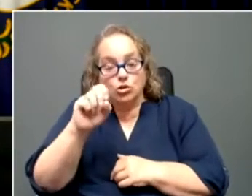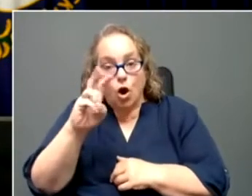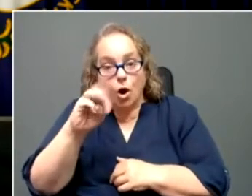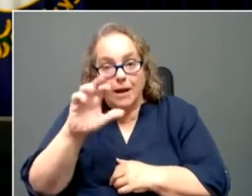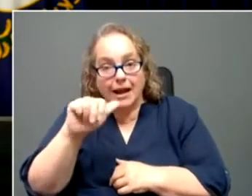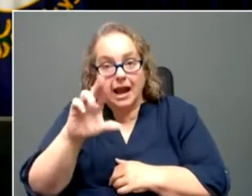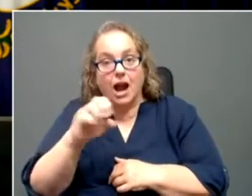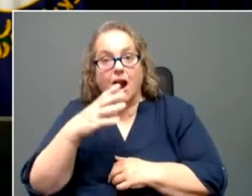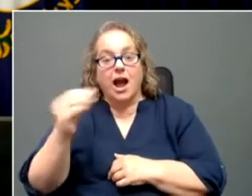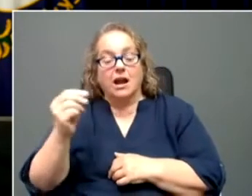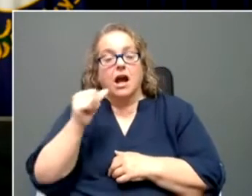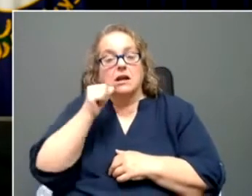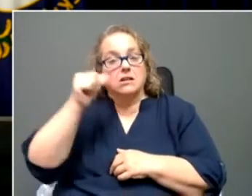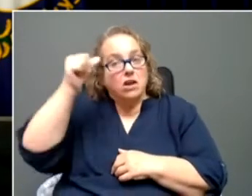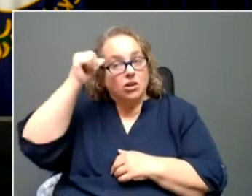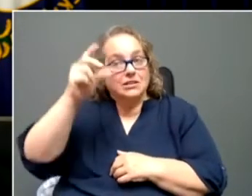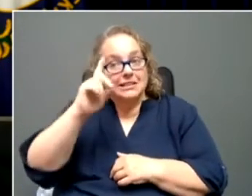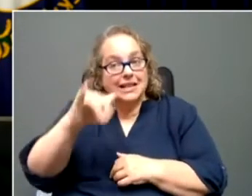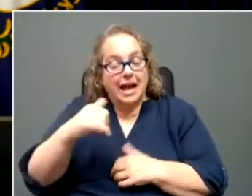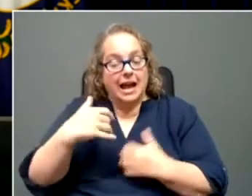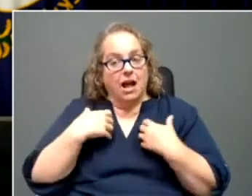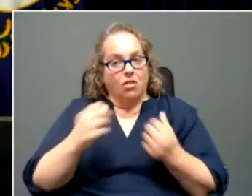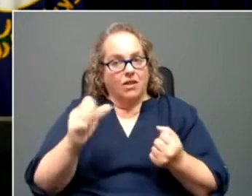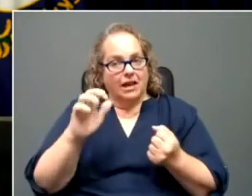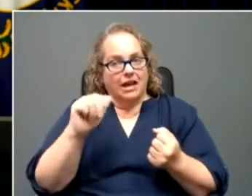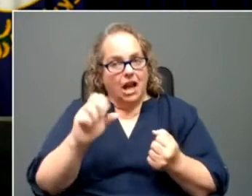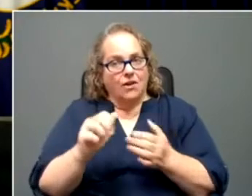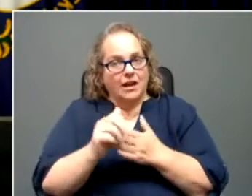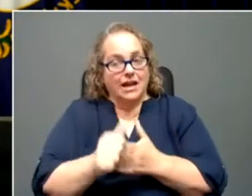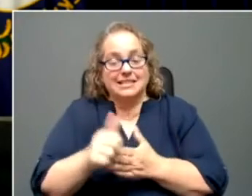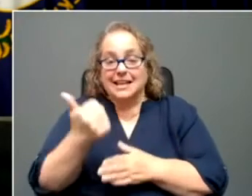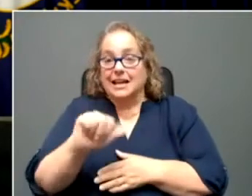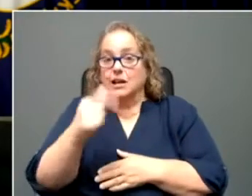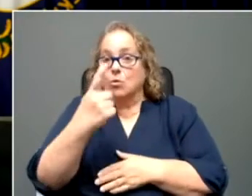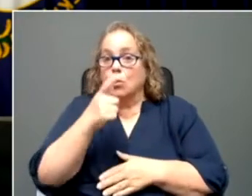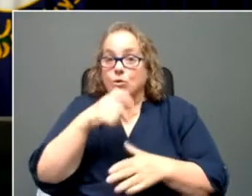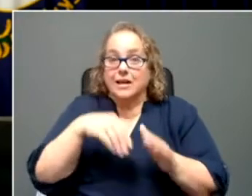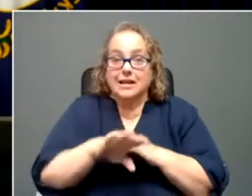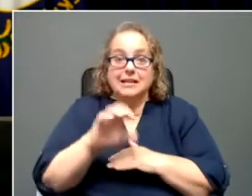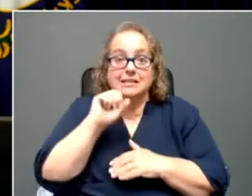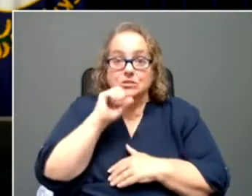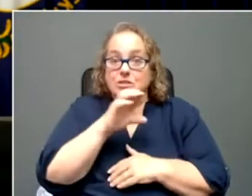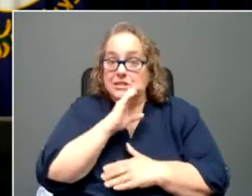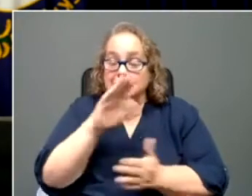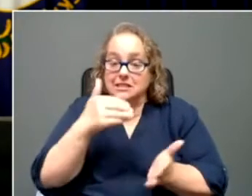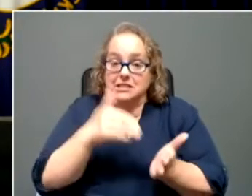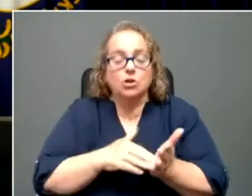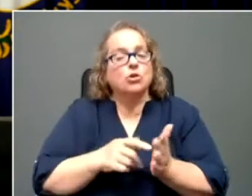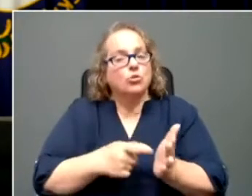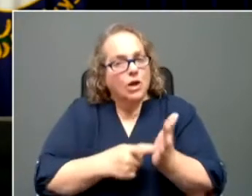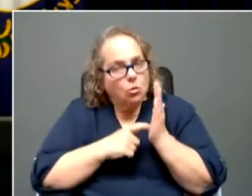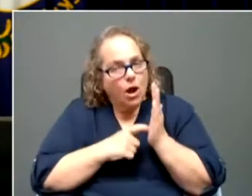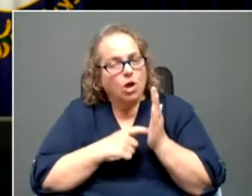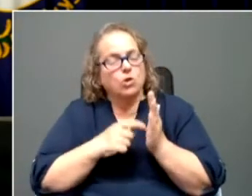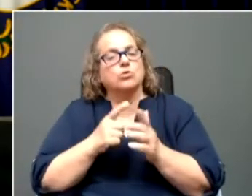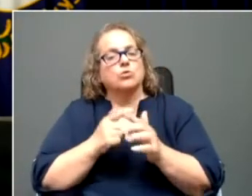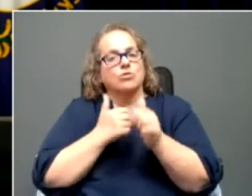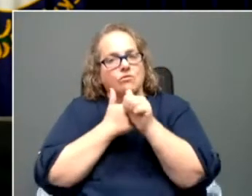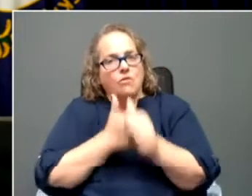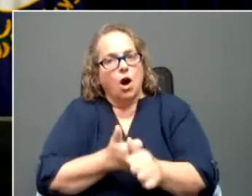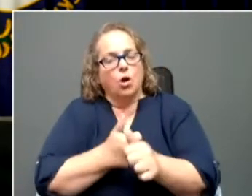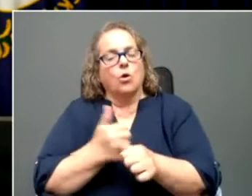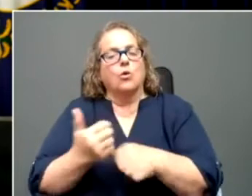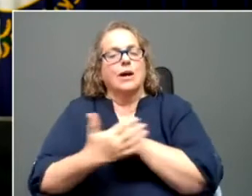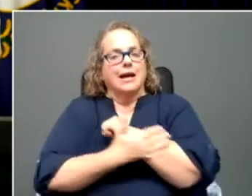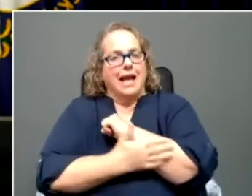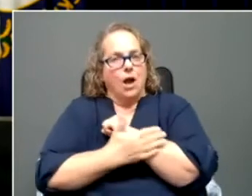guidance. Anyone who enters the senior center is required to follow county level mass guidance. As I